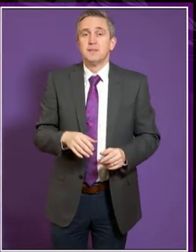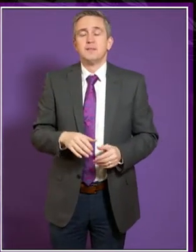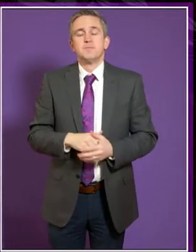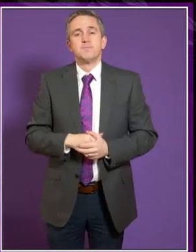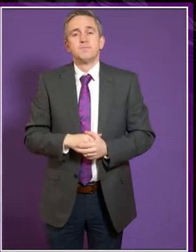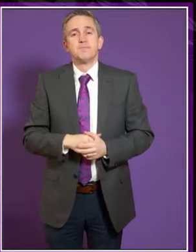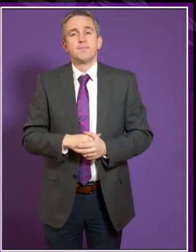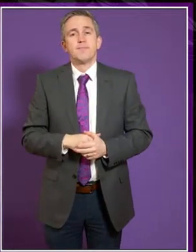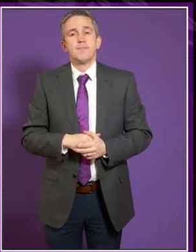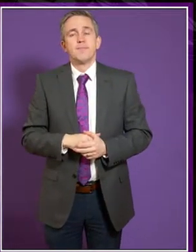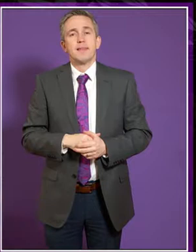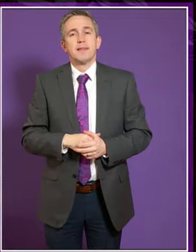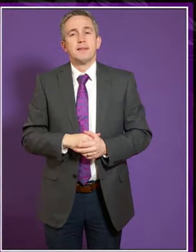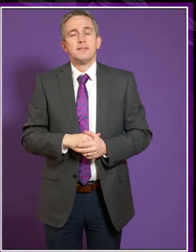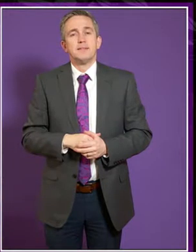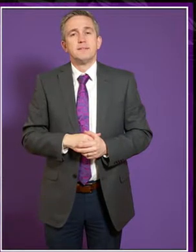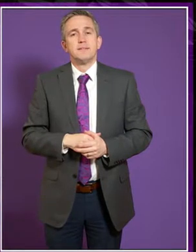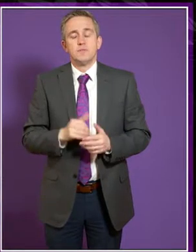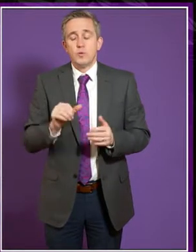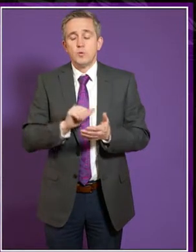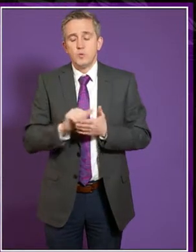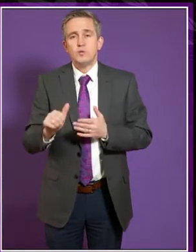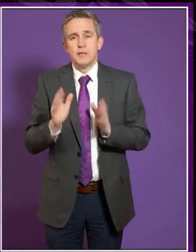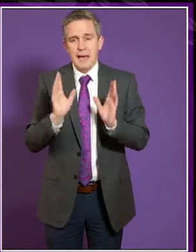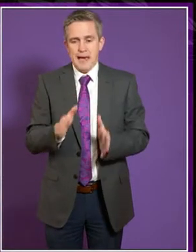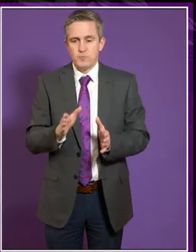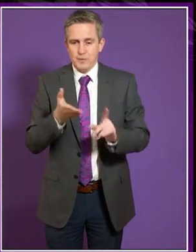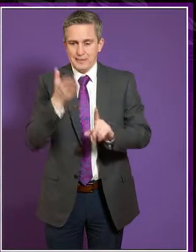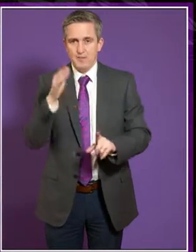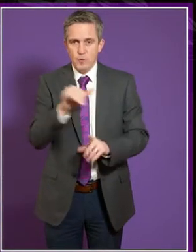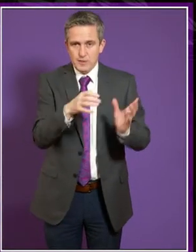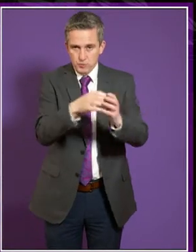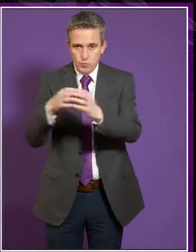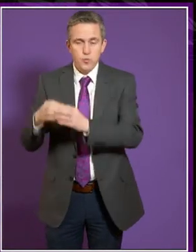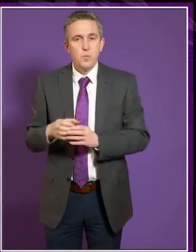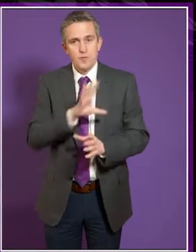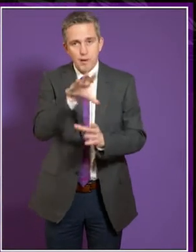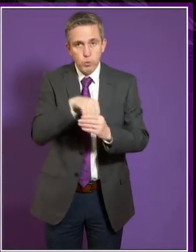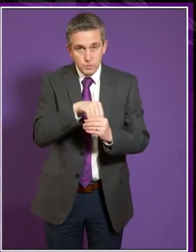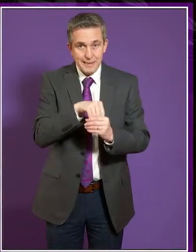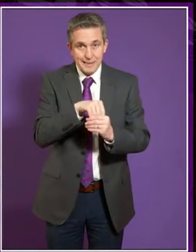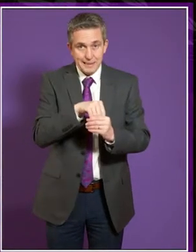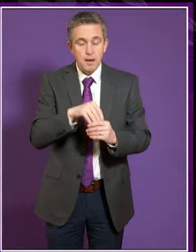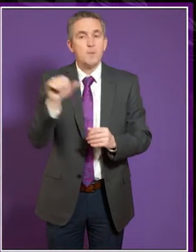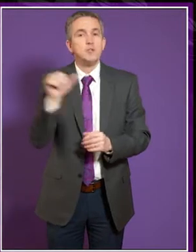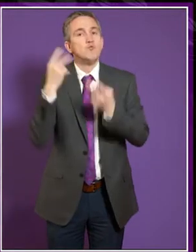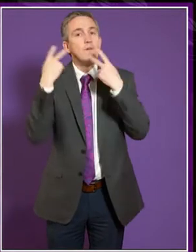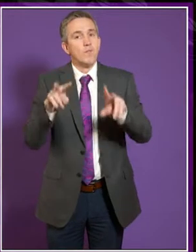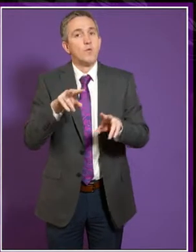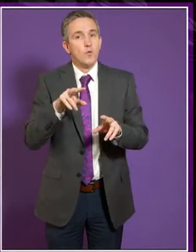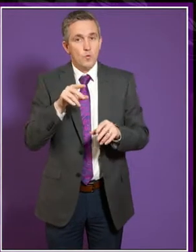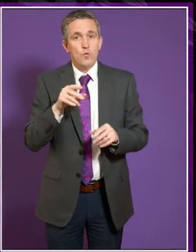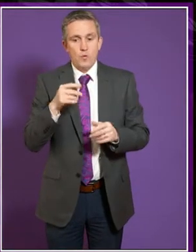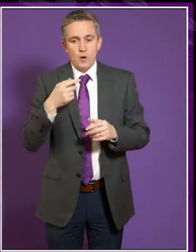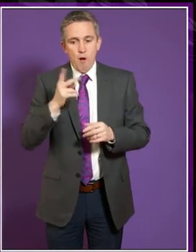define the areas one's focusing on in the short run, you should always keep that under review because there may be other groups that actually their needs